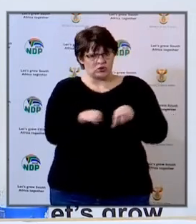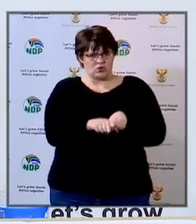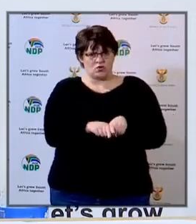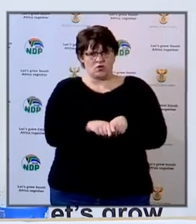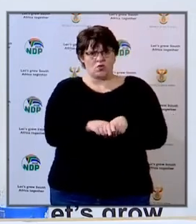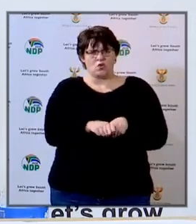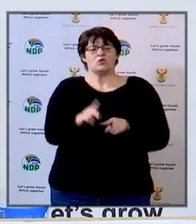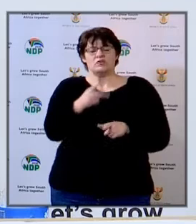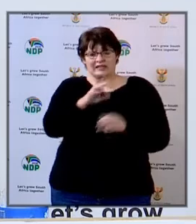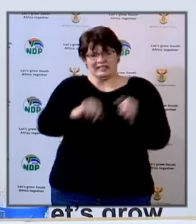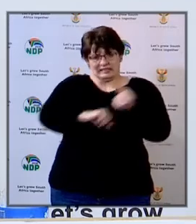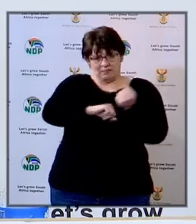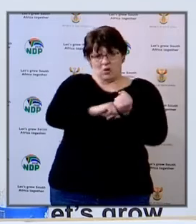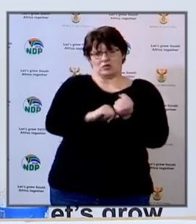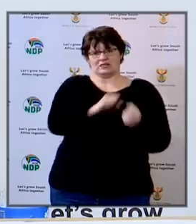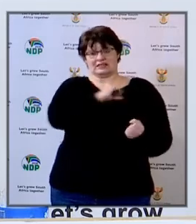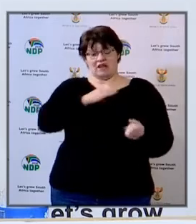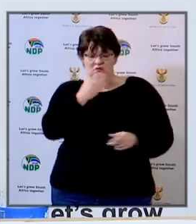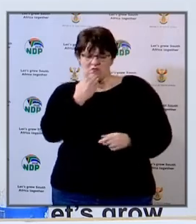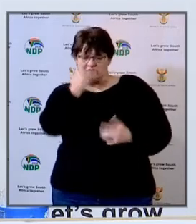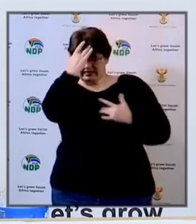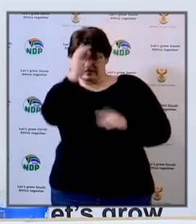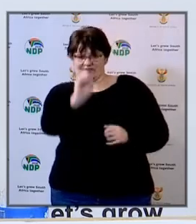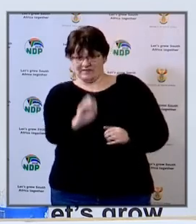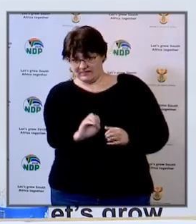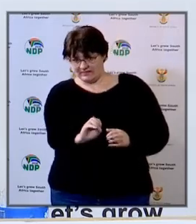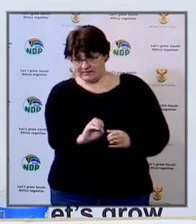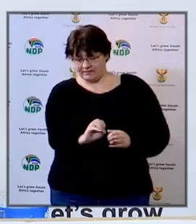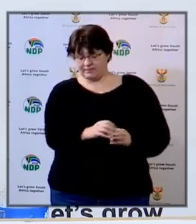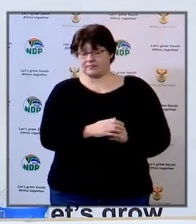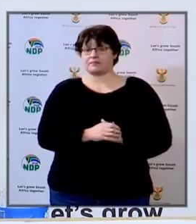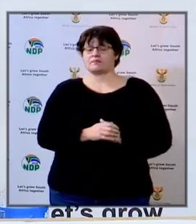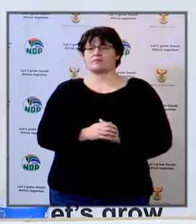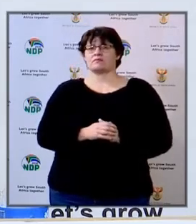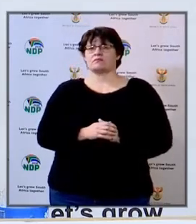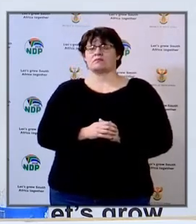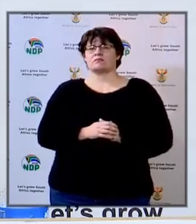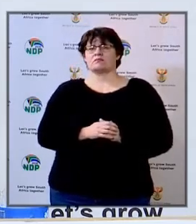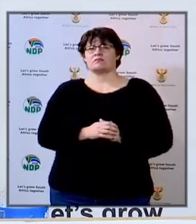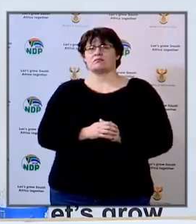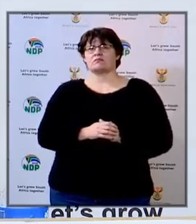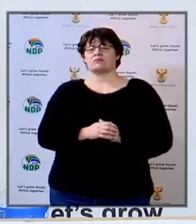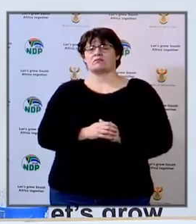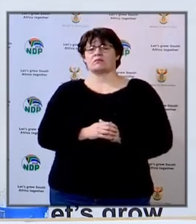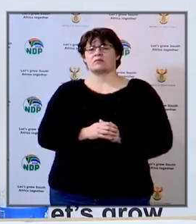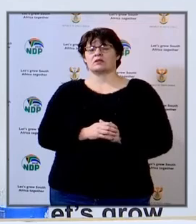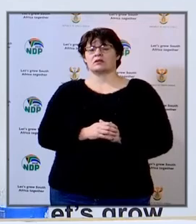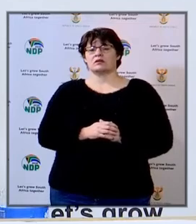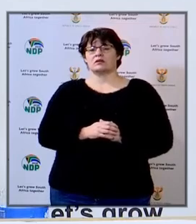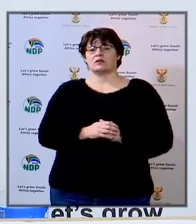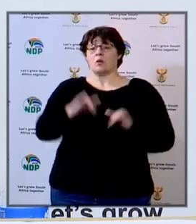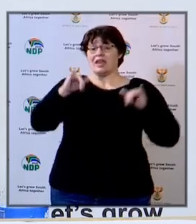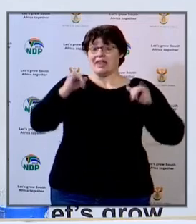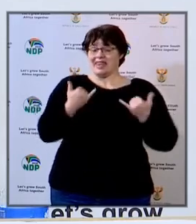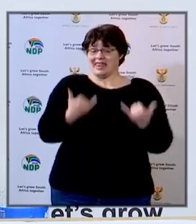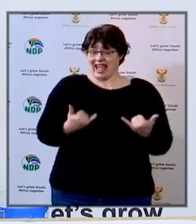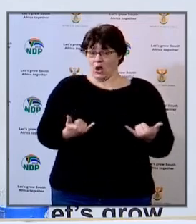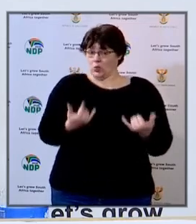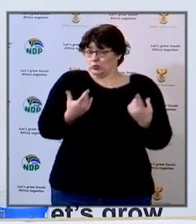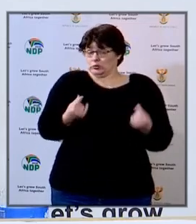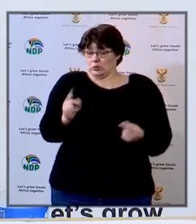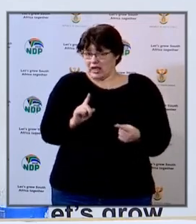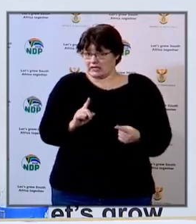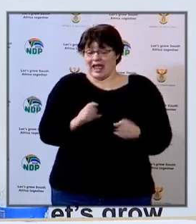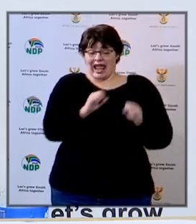and educators and support staff. In the meantime, whilst we are waiting for the signing of the